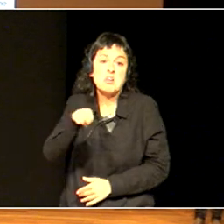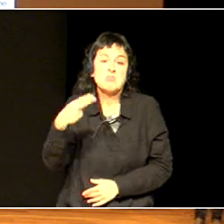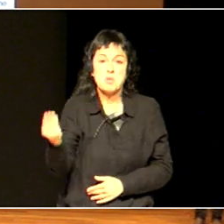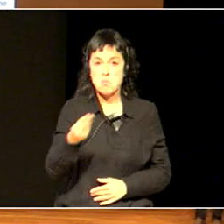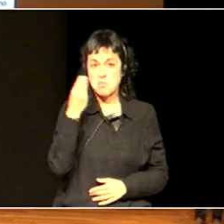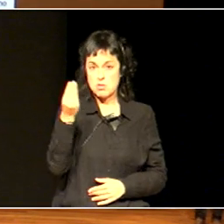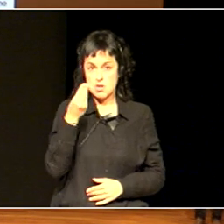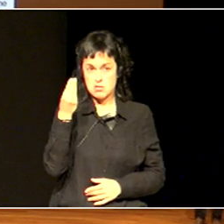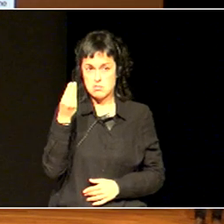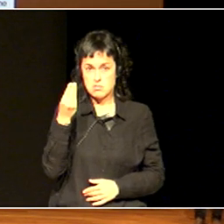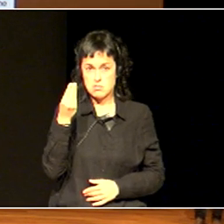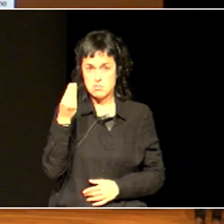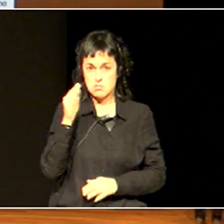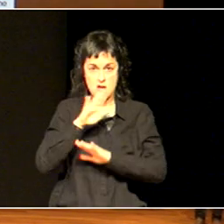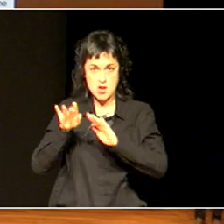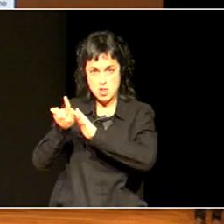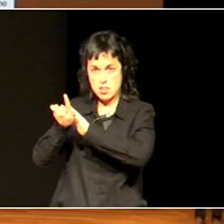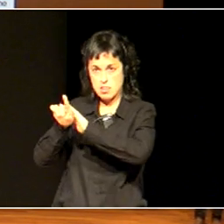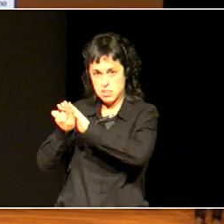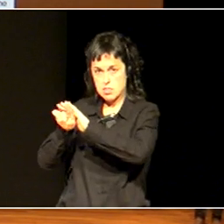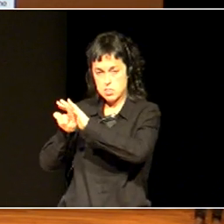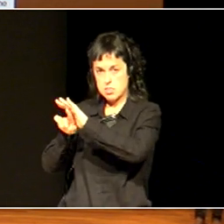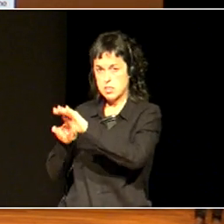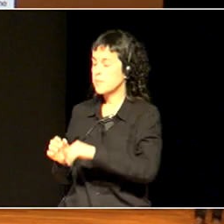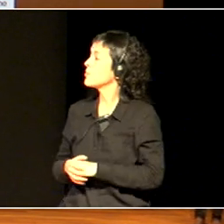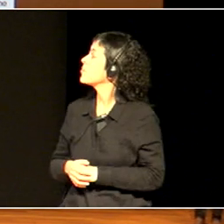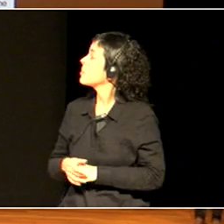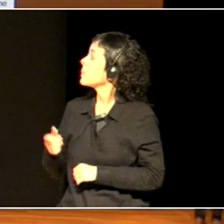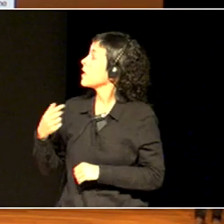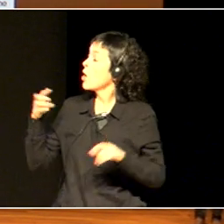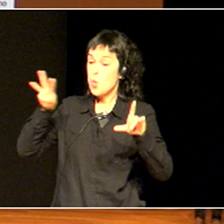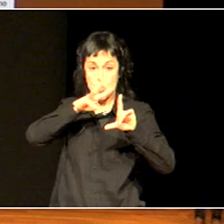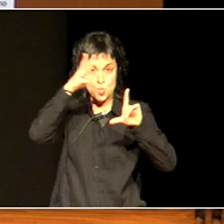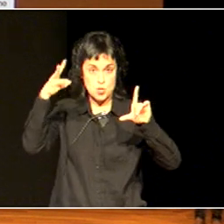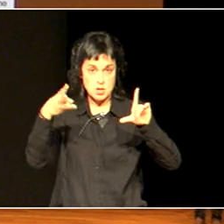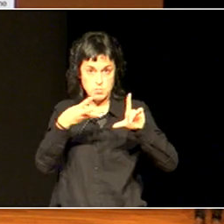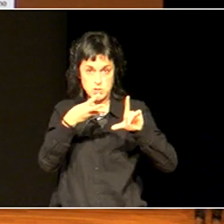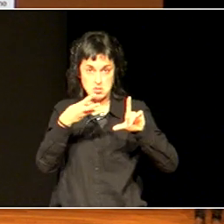I set up a website called Everyday Nonsense in Education.